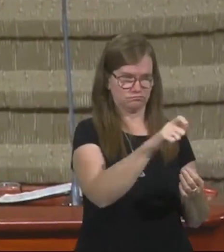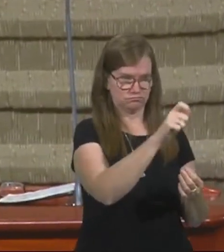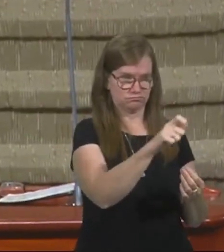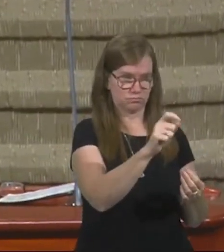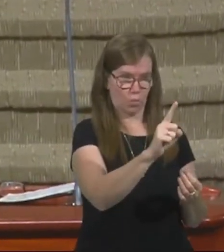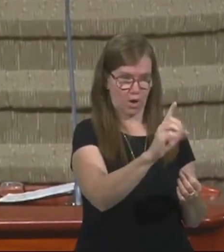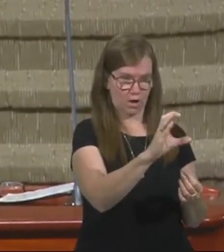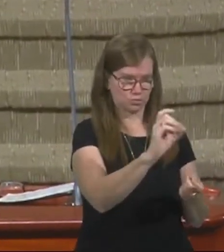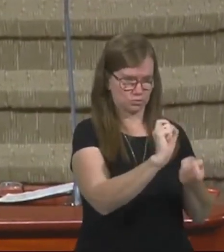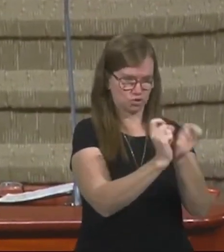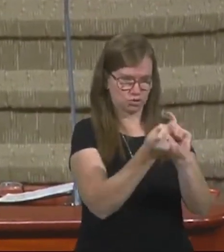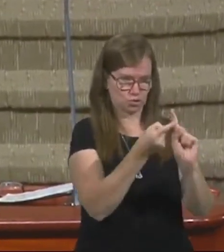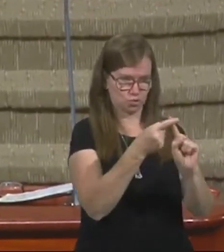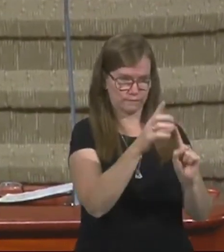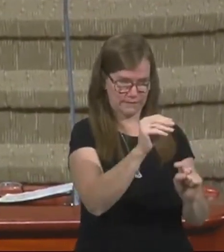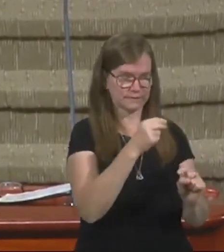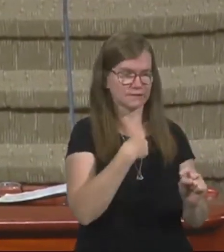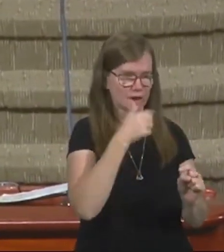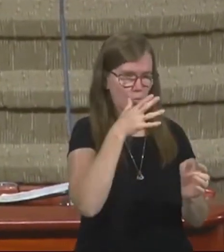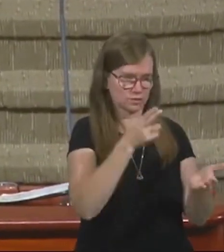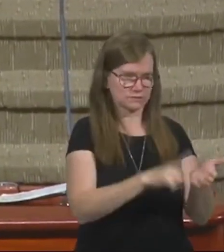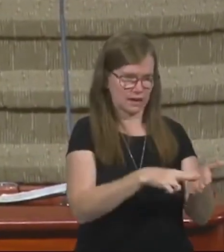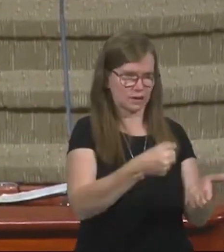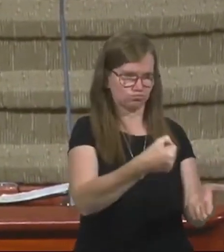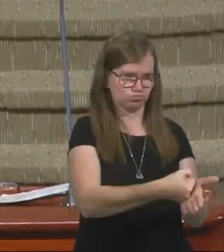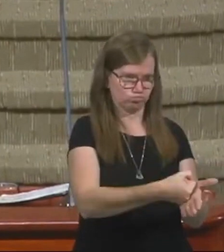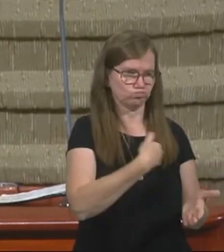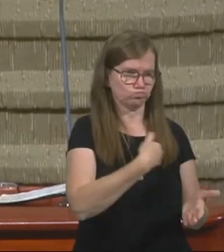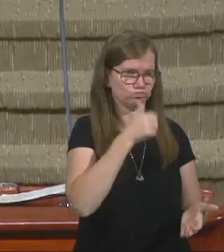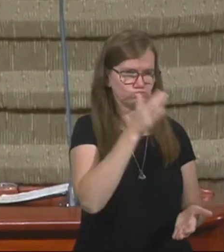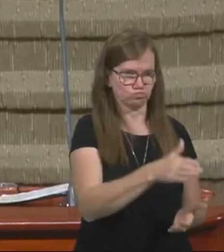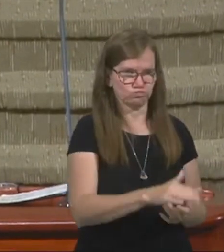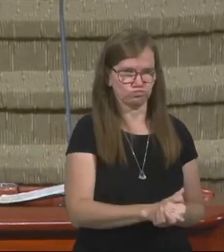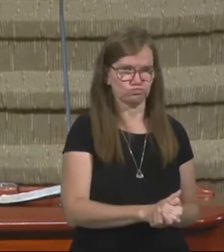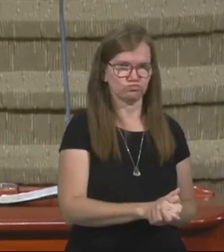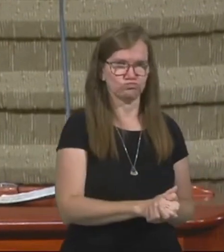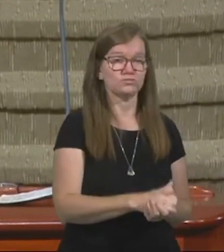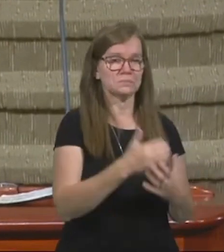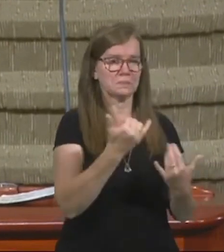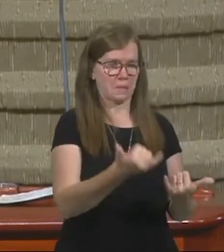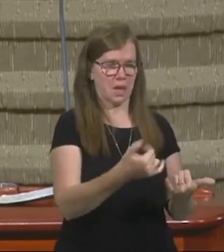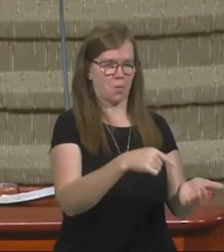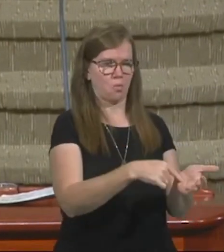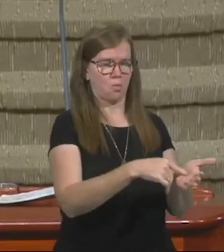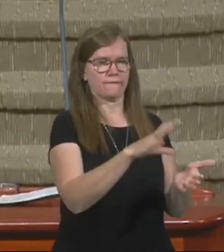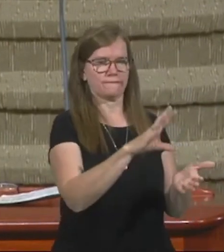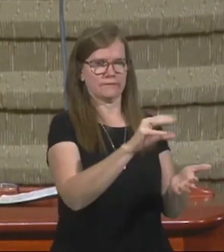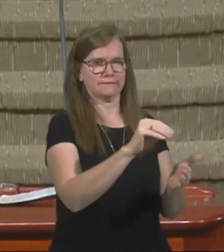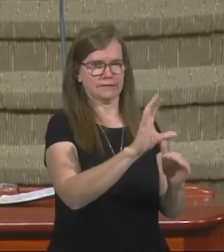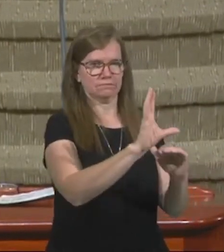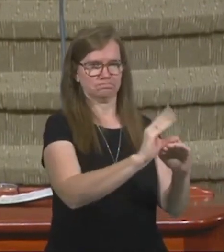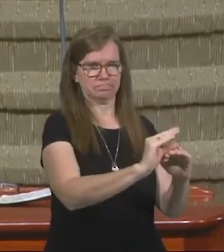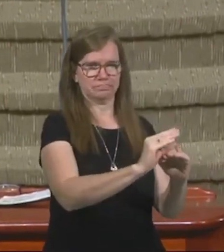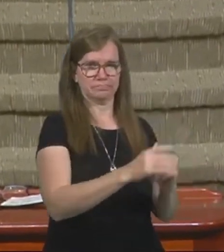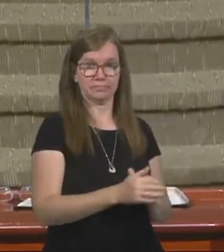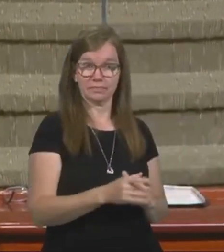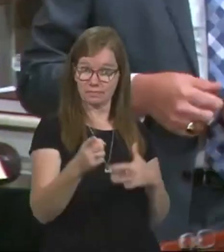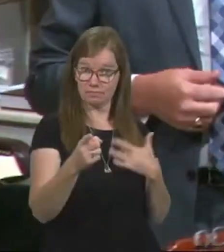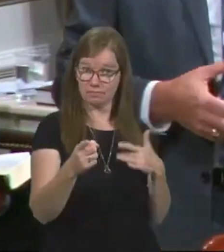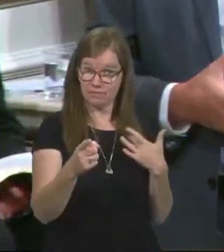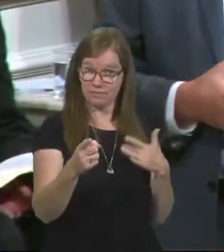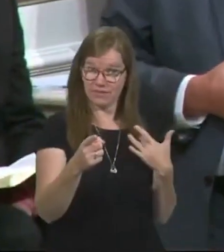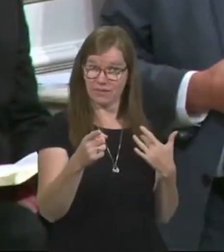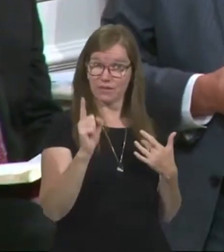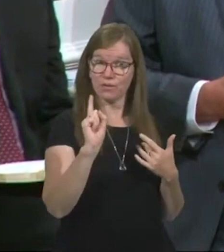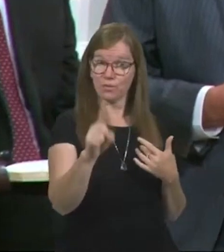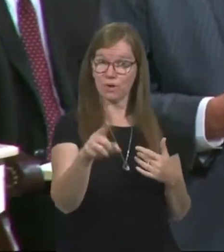out a hundred and put 50 and I'll sign it and I'll put my boss's ring there. Now you only owe 50. Well, how would you like if